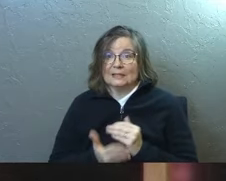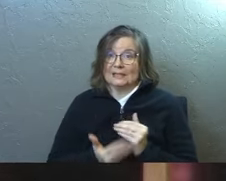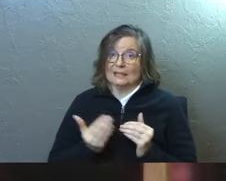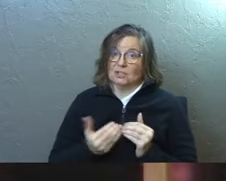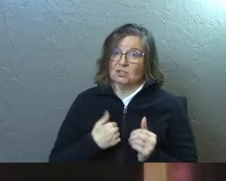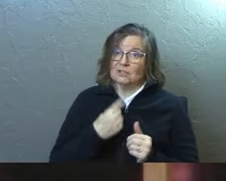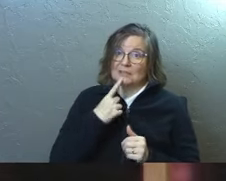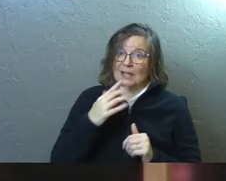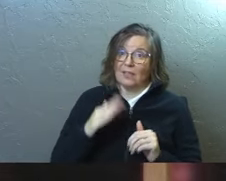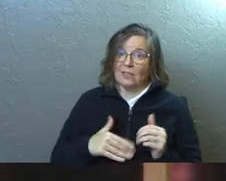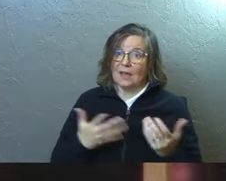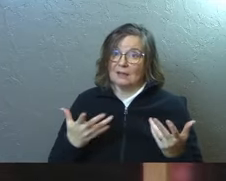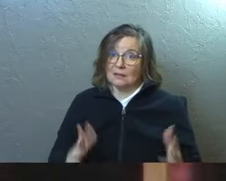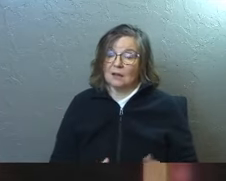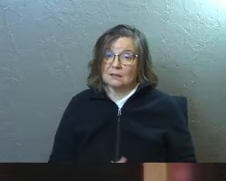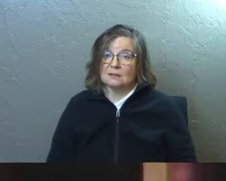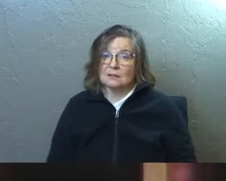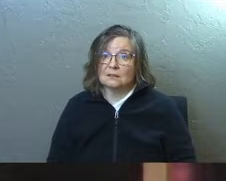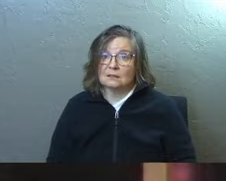Easier said than done.